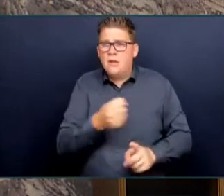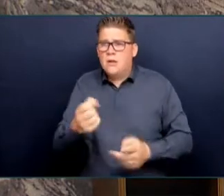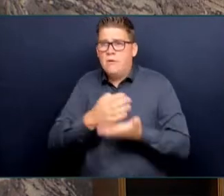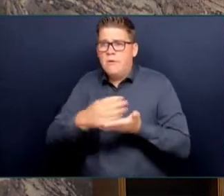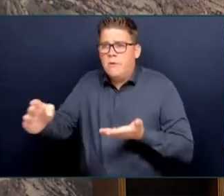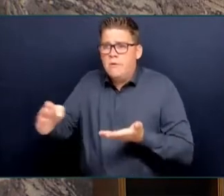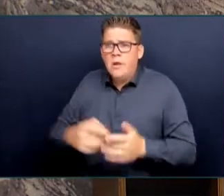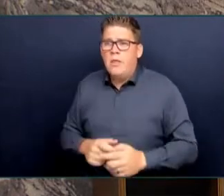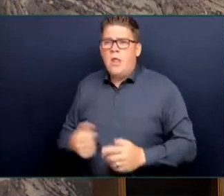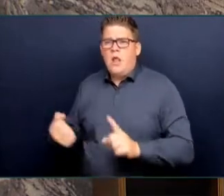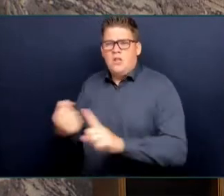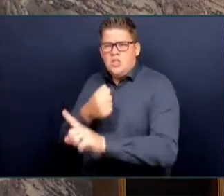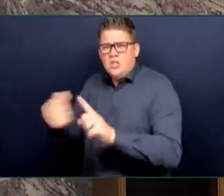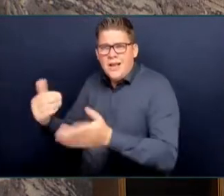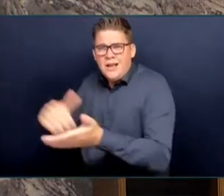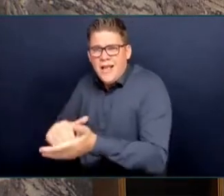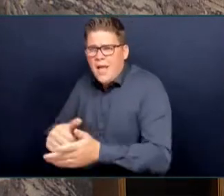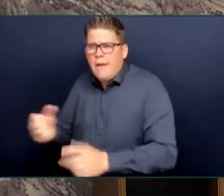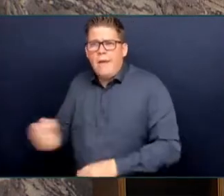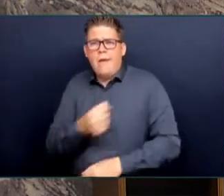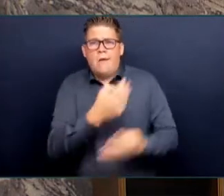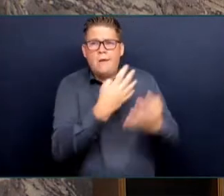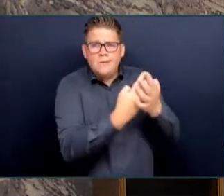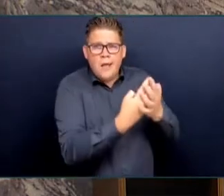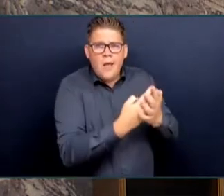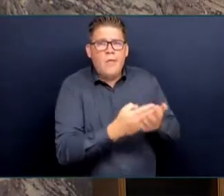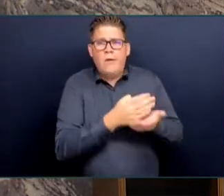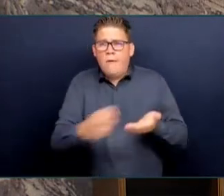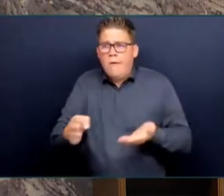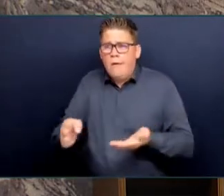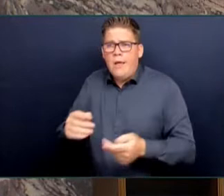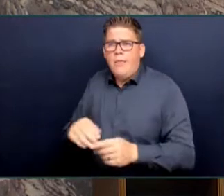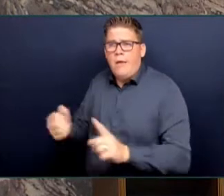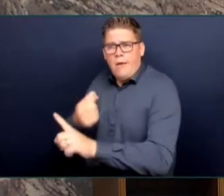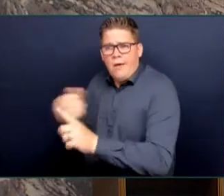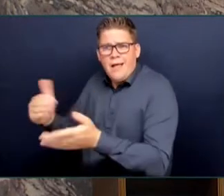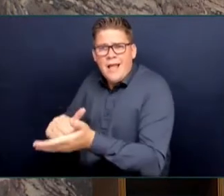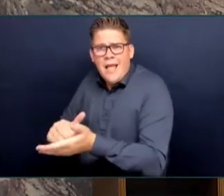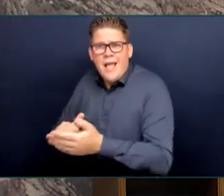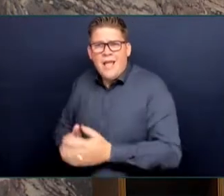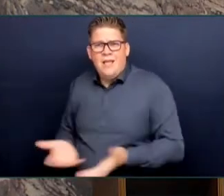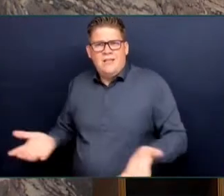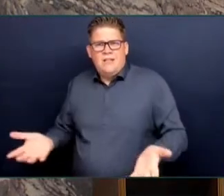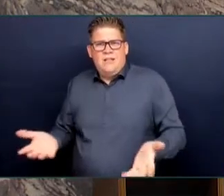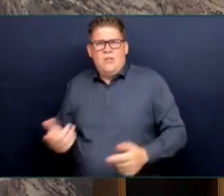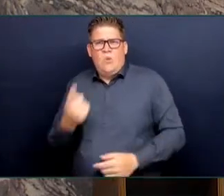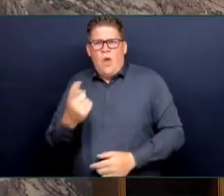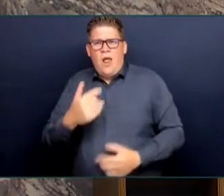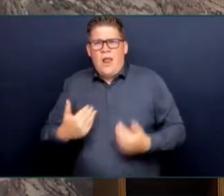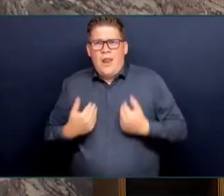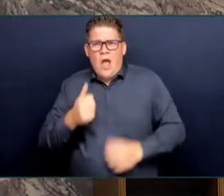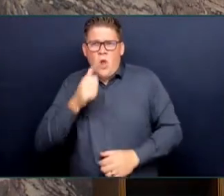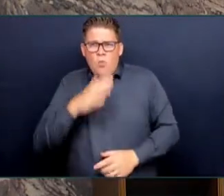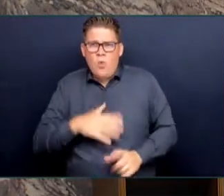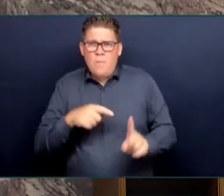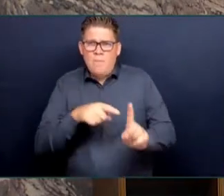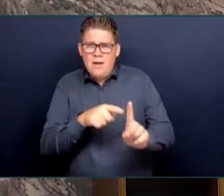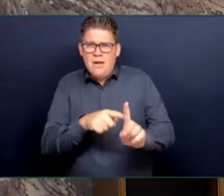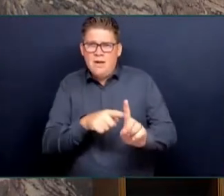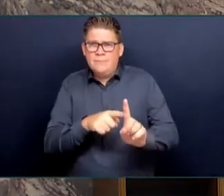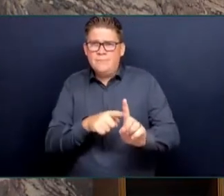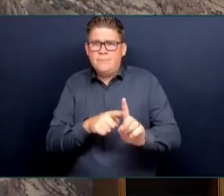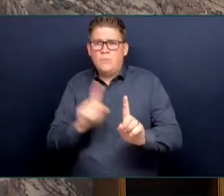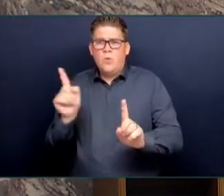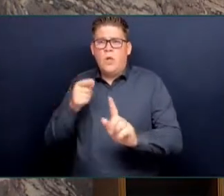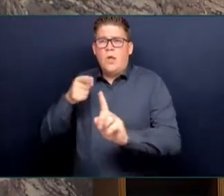like the young woman from Coquitlam who was struck in the head with a hammer while walking down the street with her friends. The